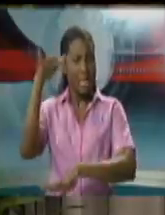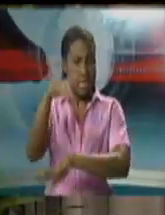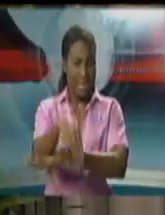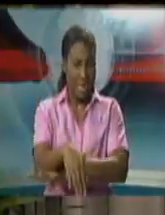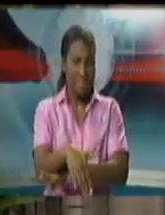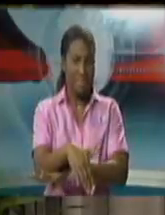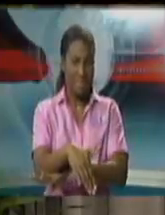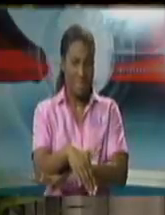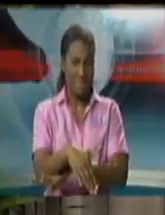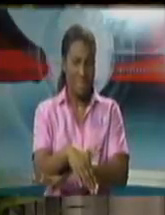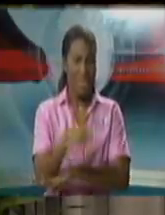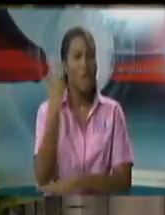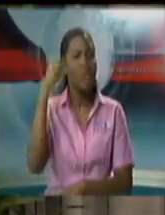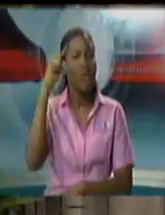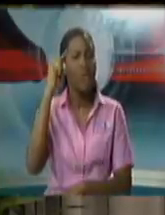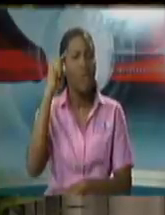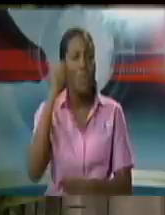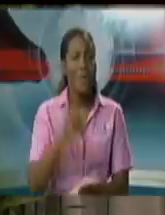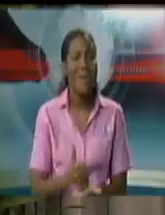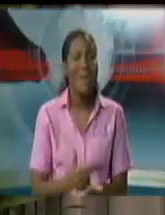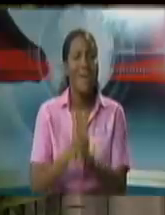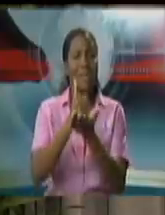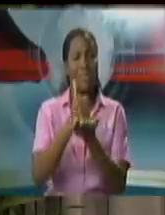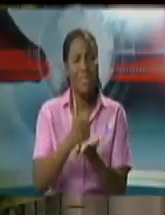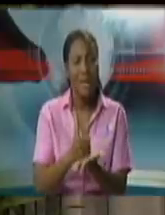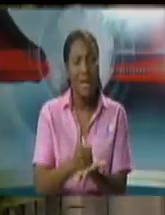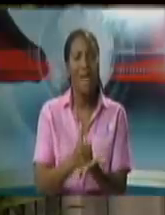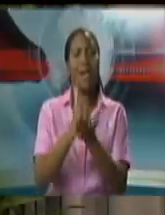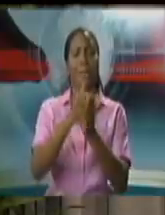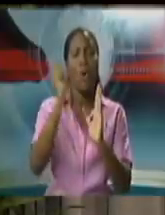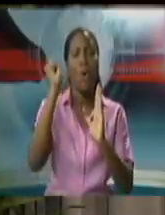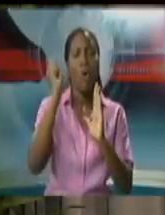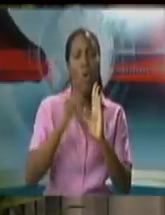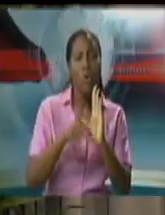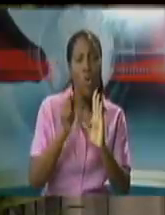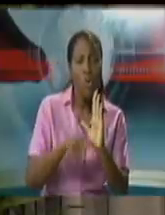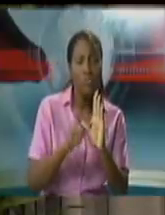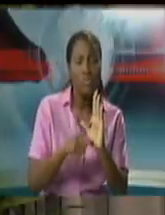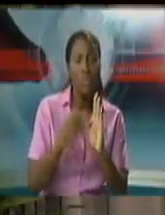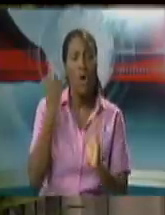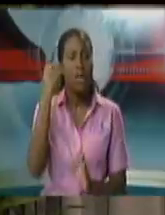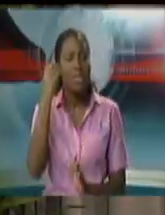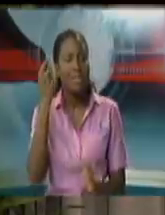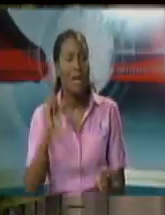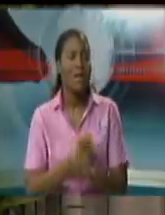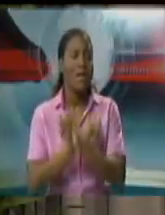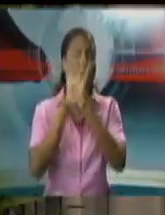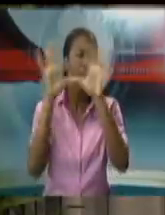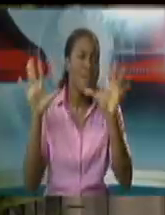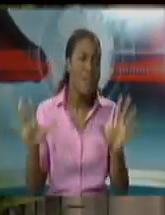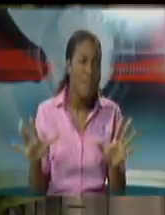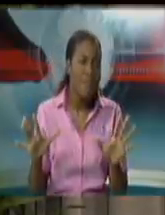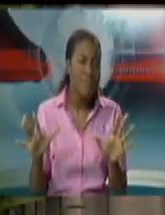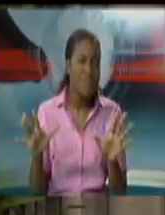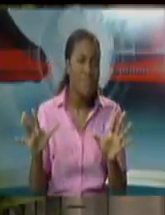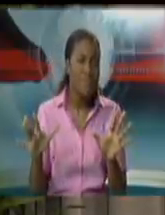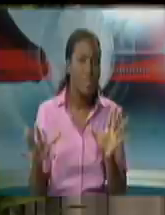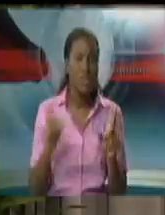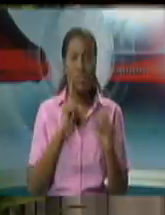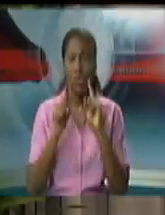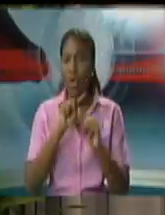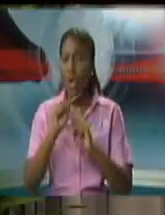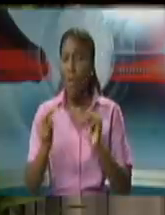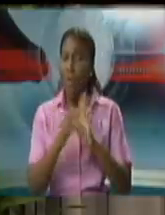so as to assist the Honourable Courts in considering clarification that has come to the front in terms of